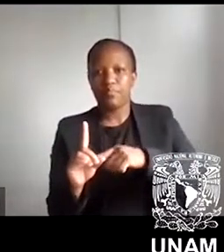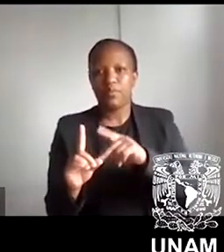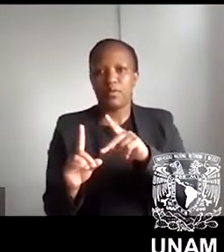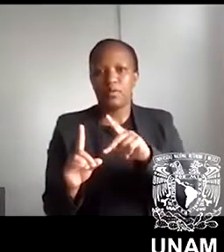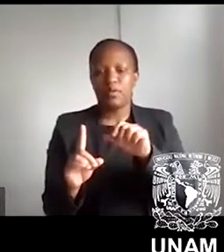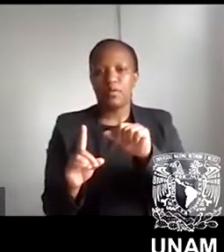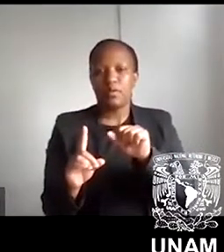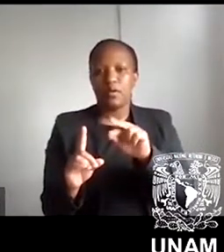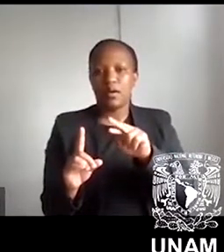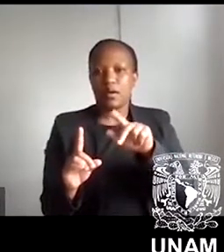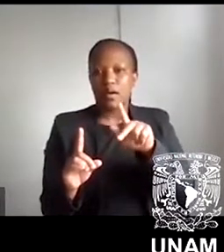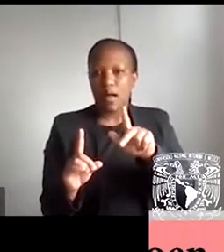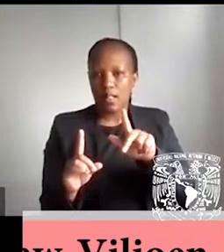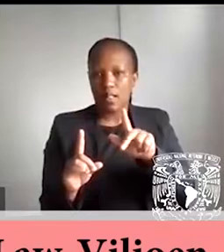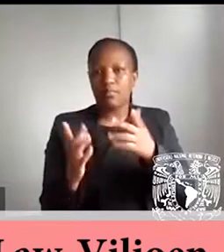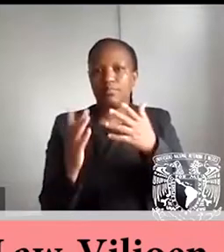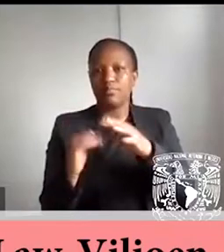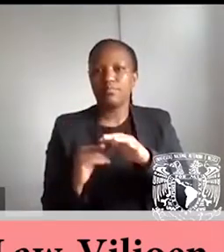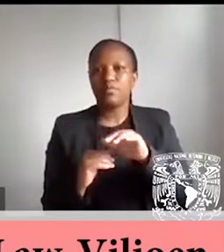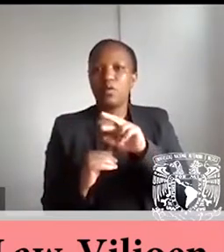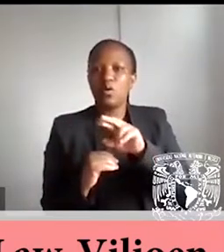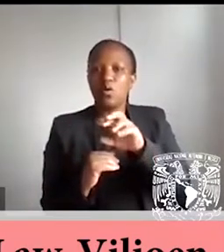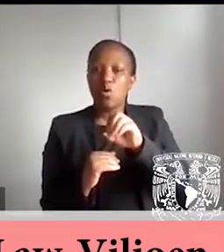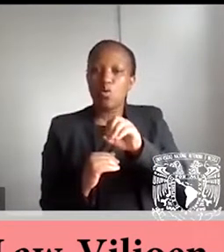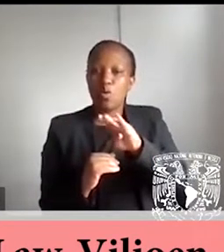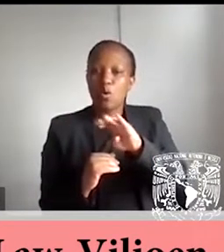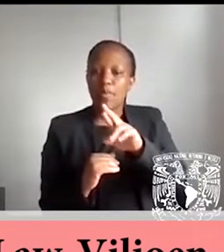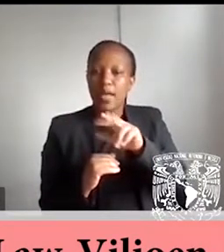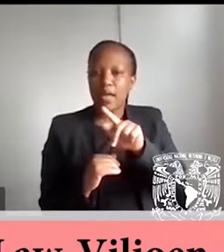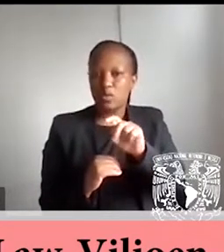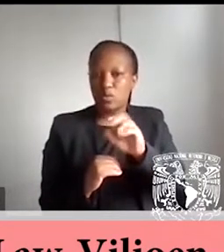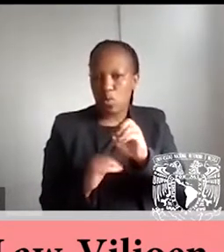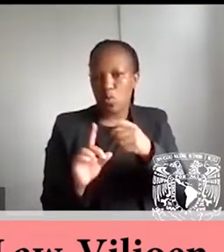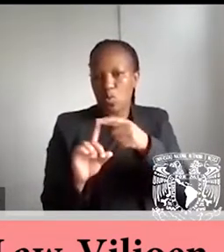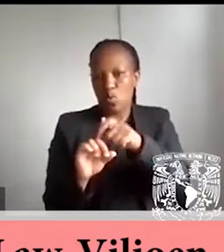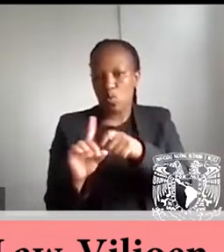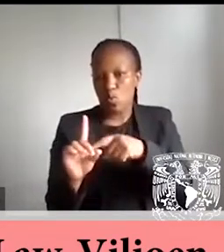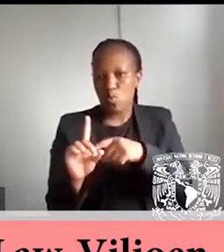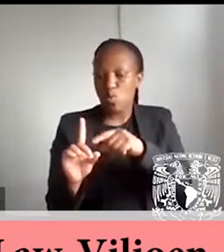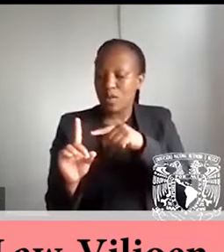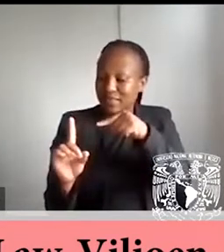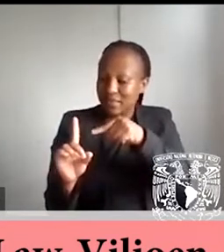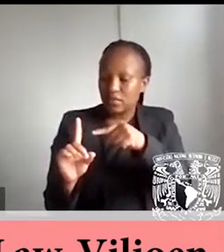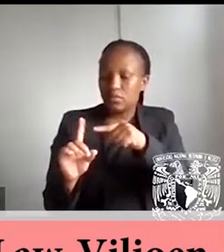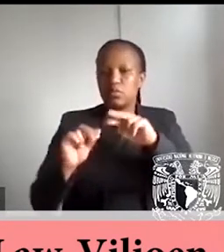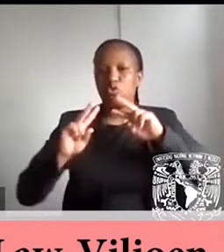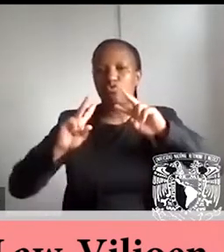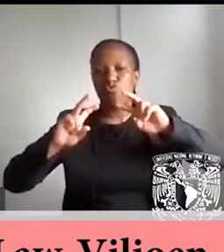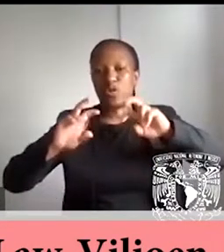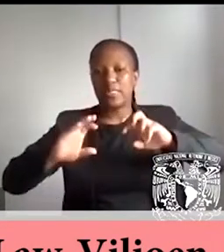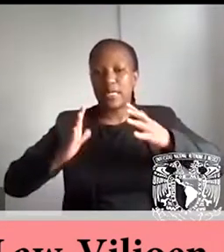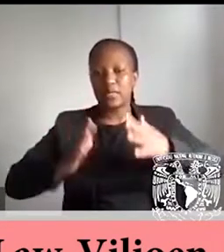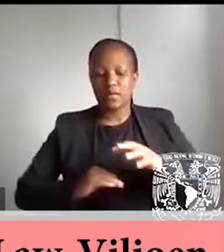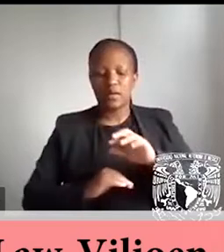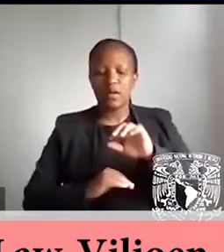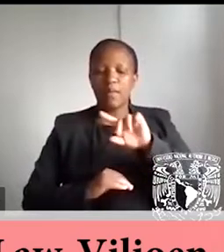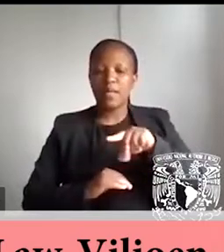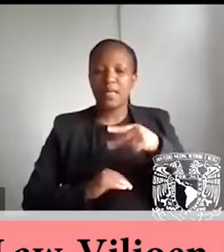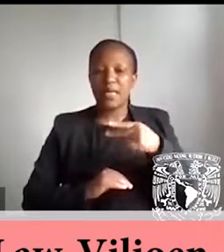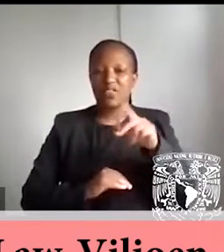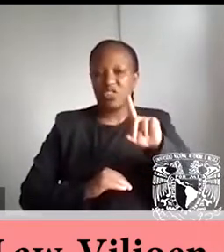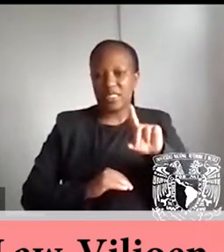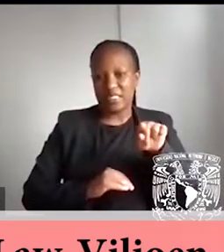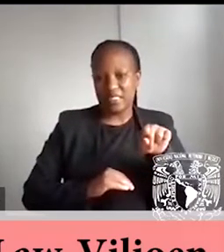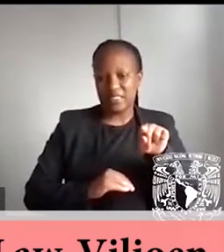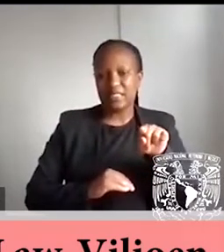Cruz Arzabal. Roberto is a researcher with a PhD in literature from UNAM. He's a